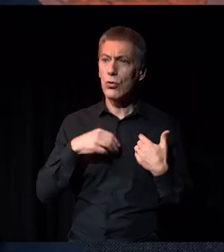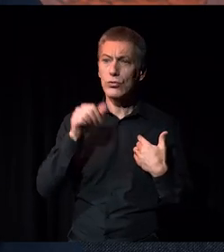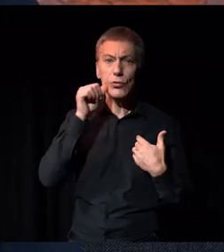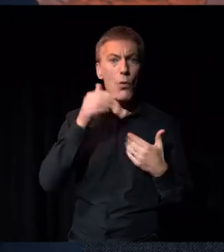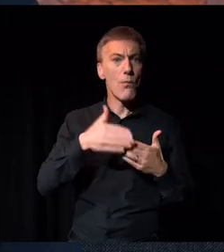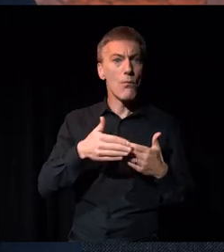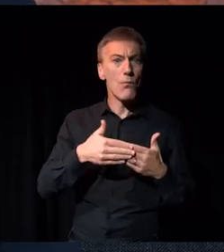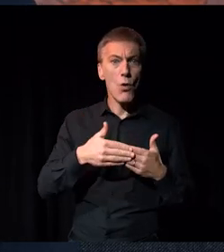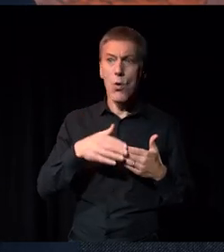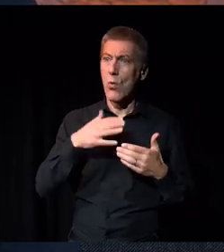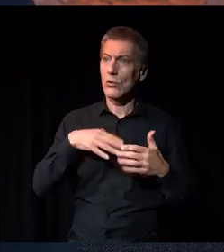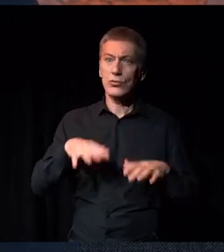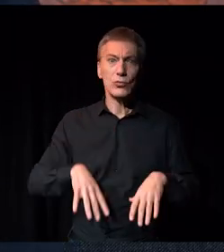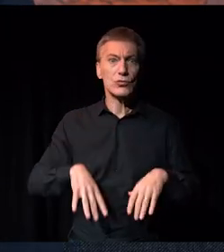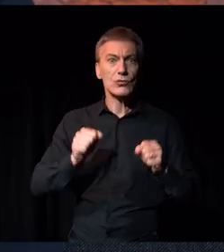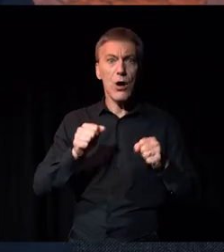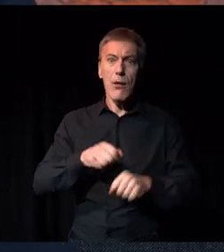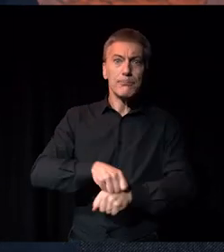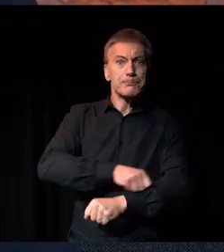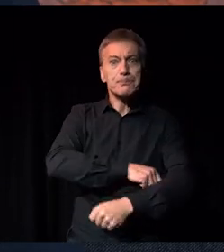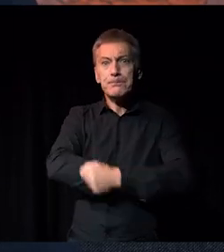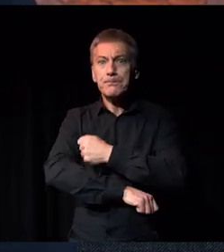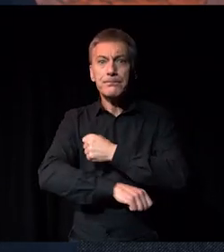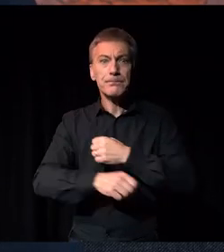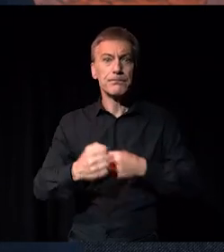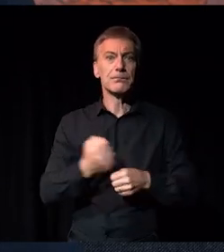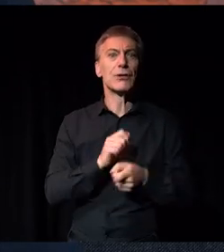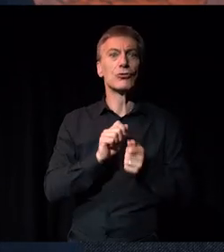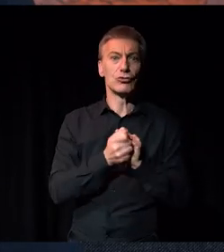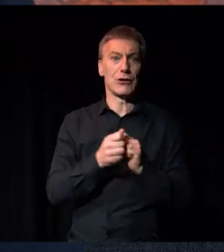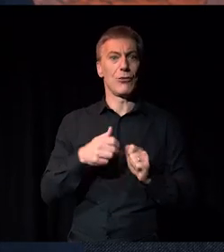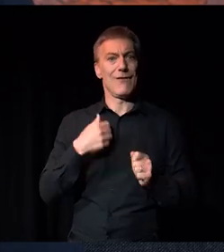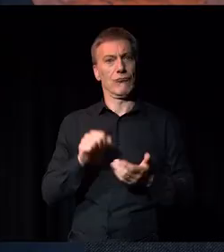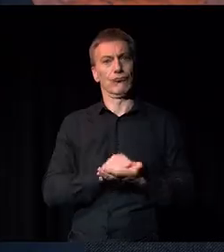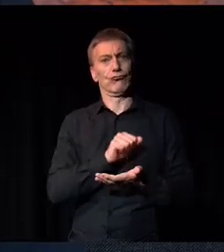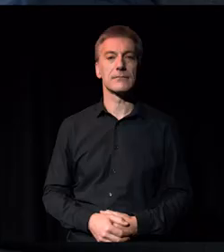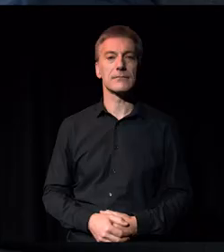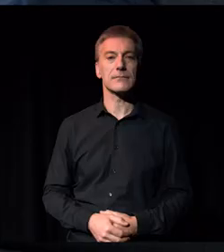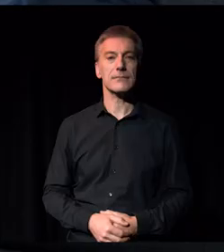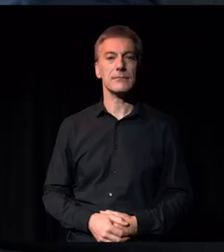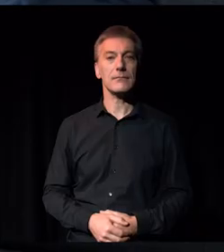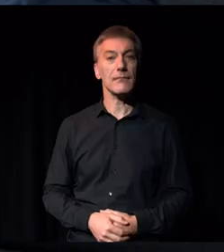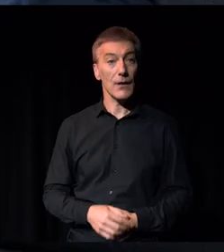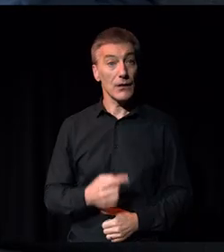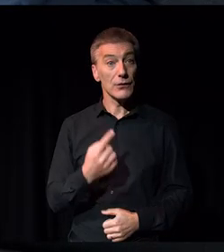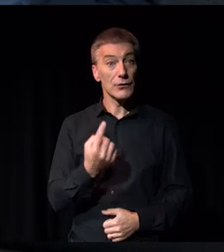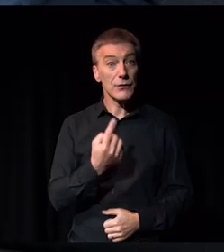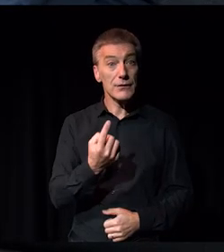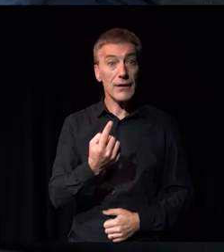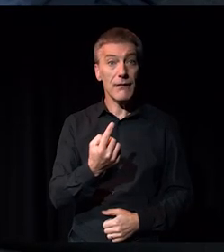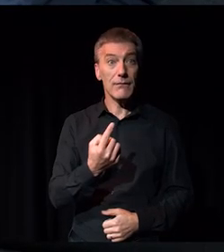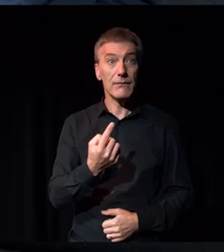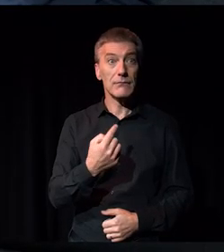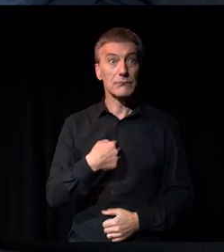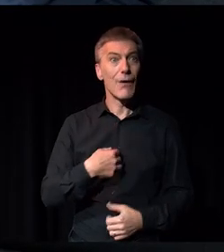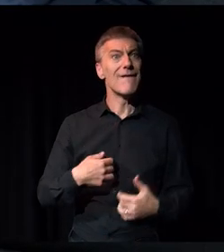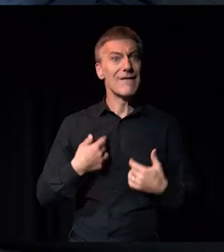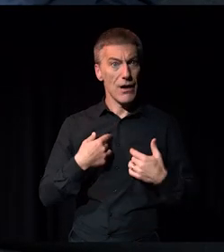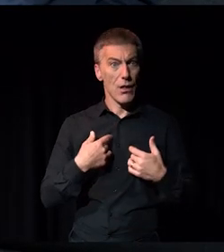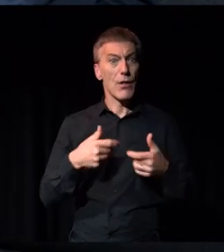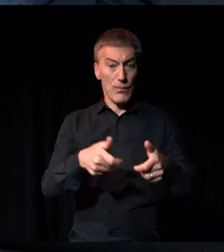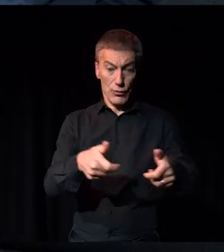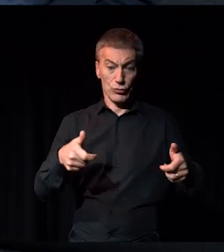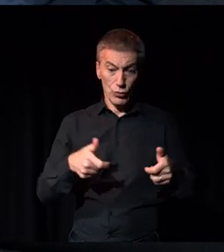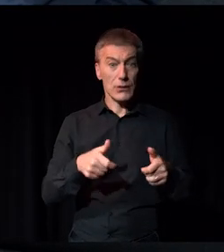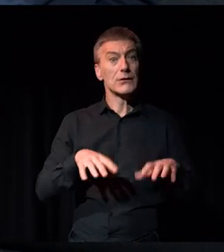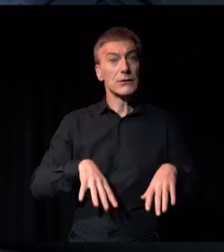and to start doing something about it. It feels really that we're at the right moment now. So, as you said, I think the toolkit's a